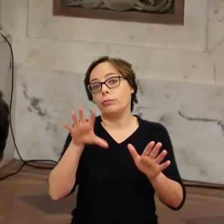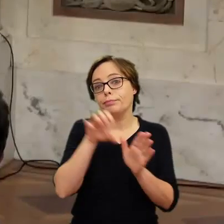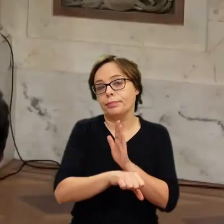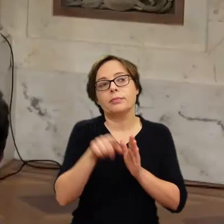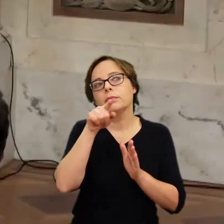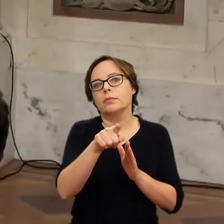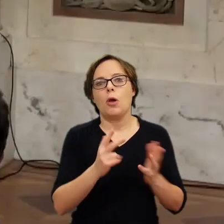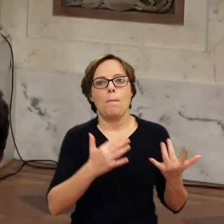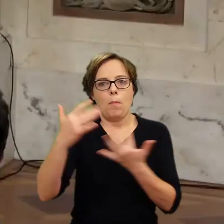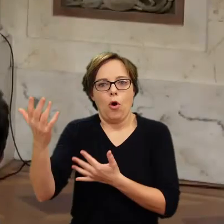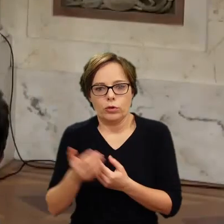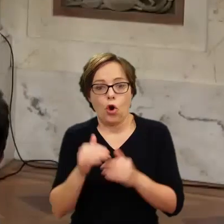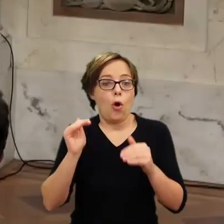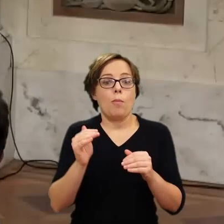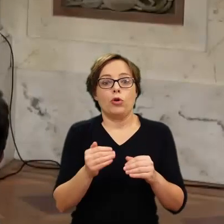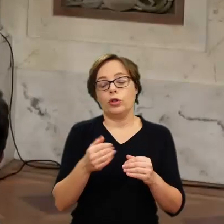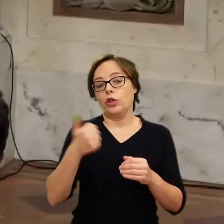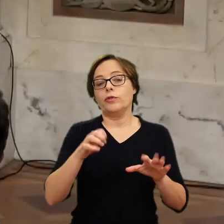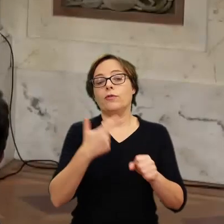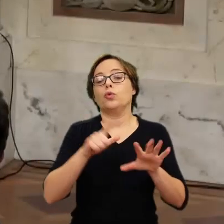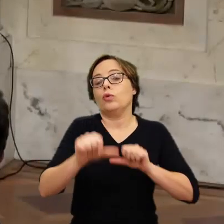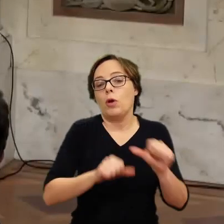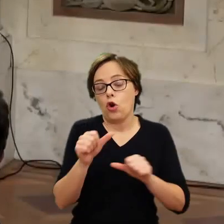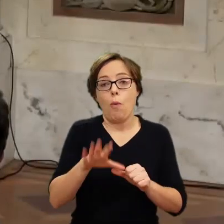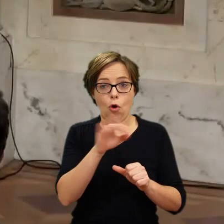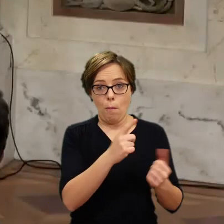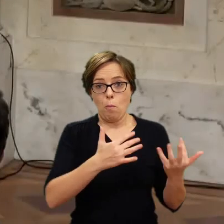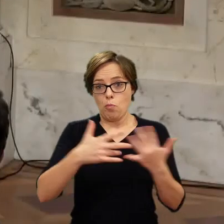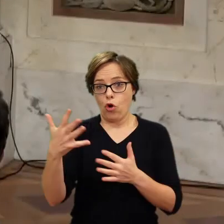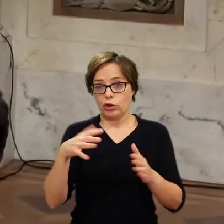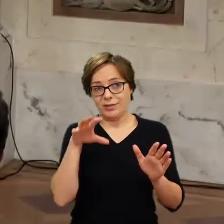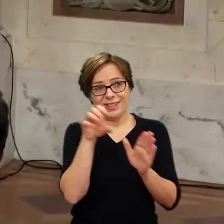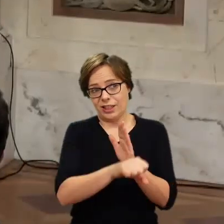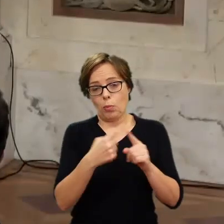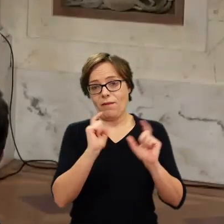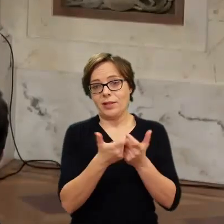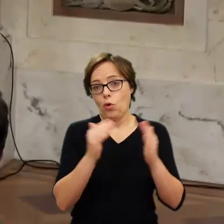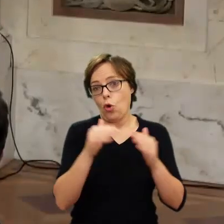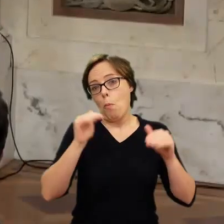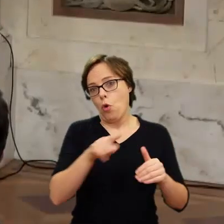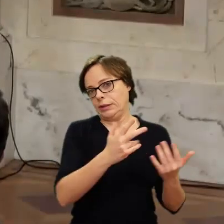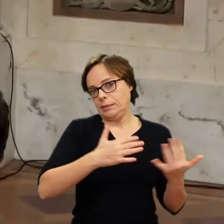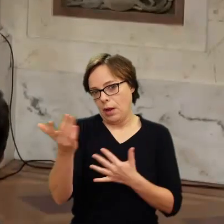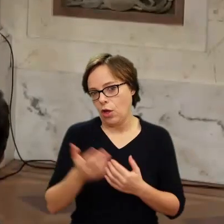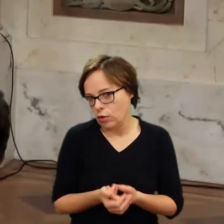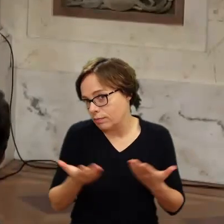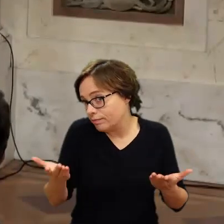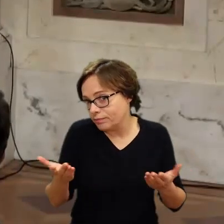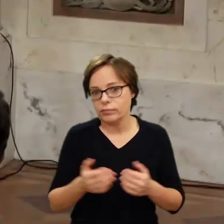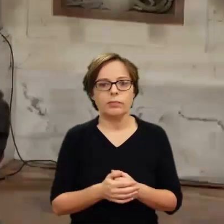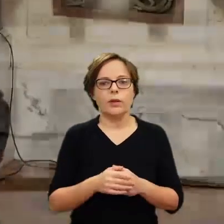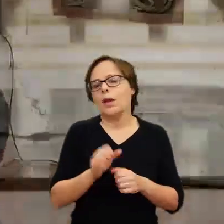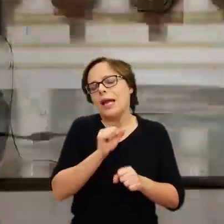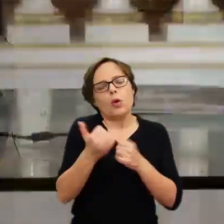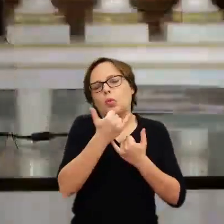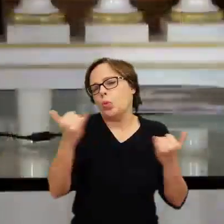1927, even before the war. You know, the fire destroyed most of the house. So it could have been destroyed in the house. I mean, the what if, of course, you know, there's